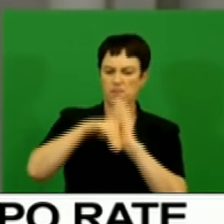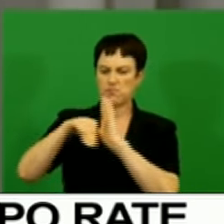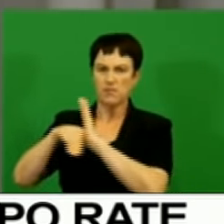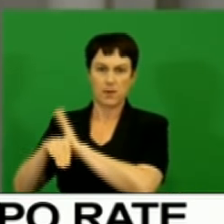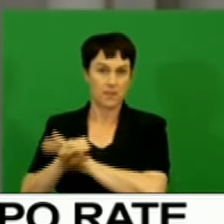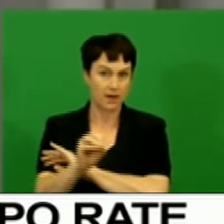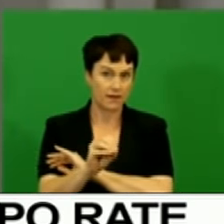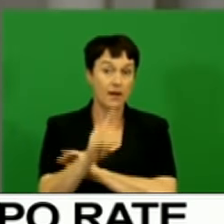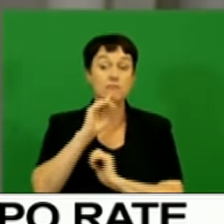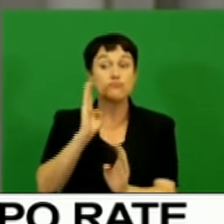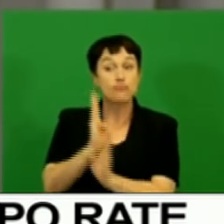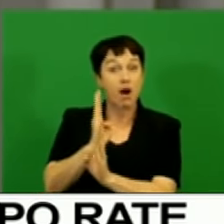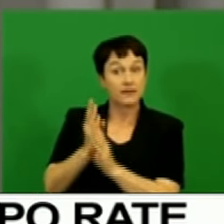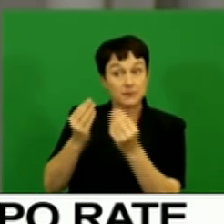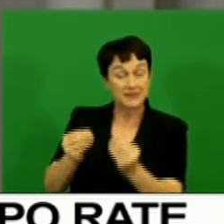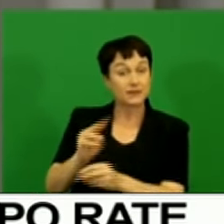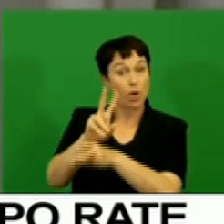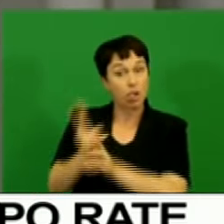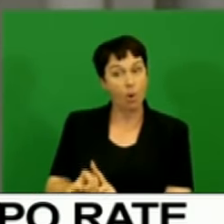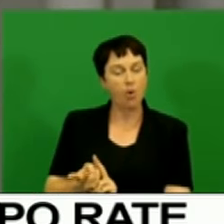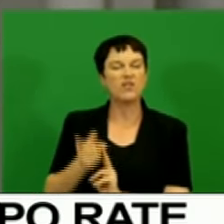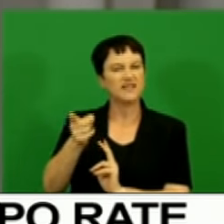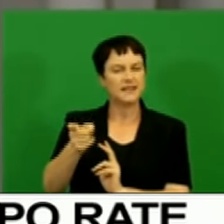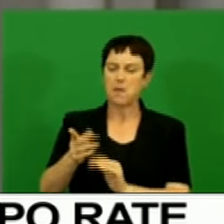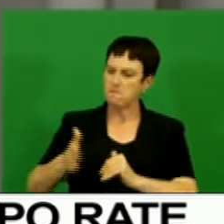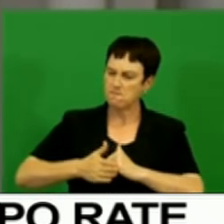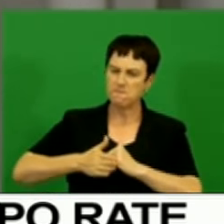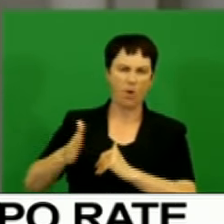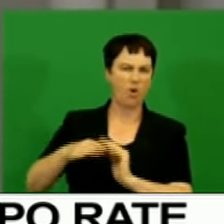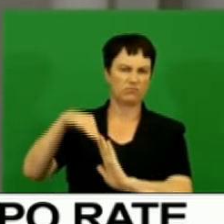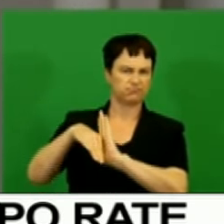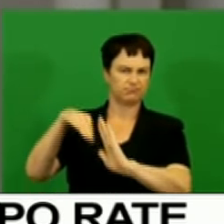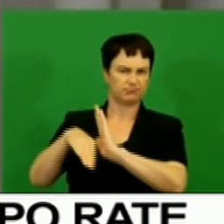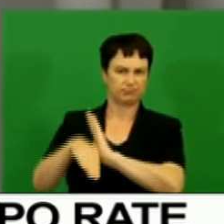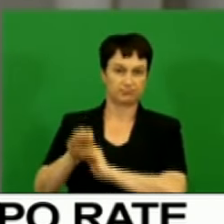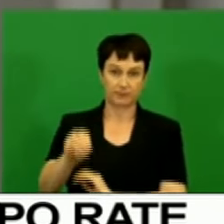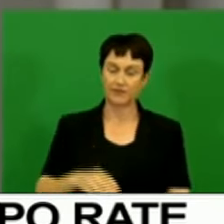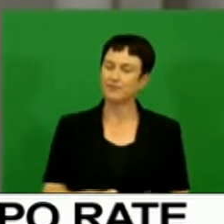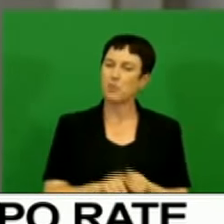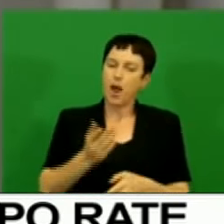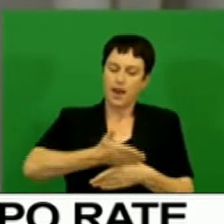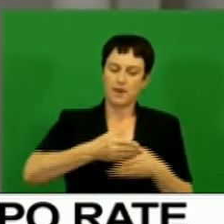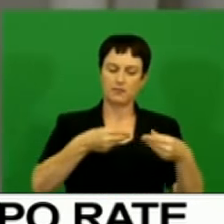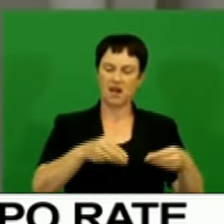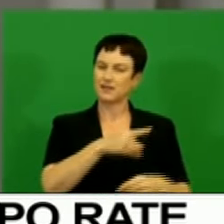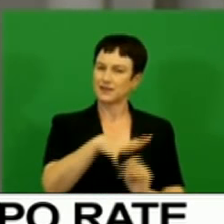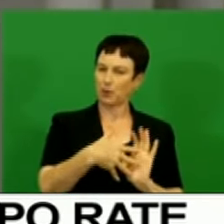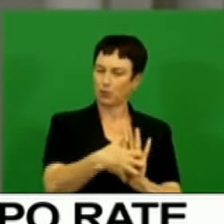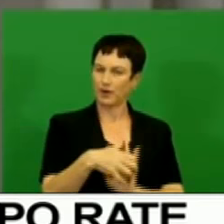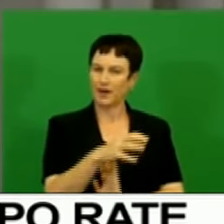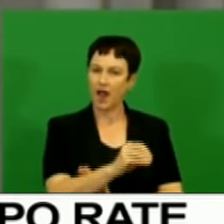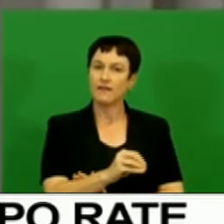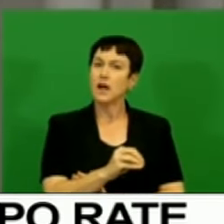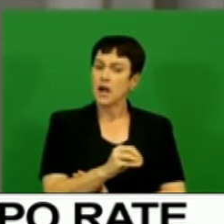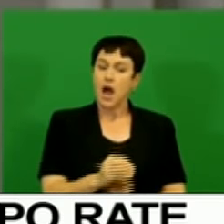private sector. This has contributed to the persistent labour market weakness with formal non-agricultural